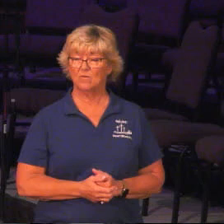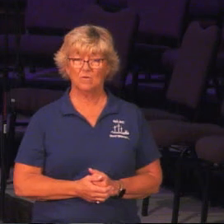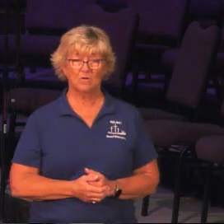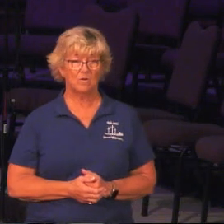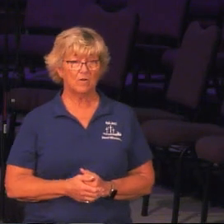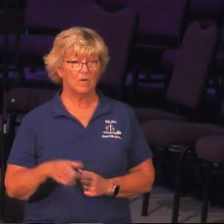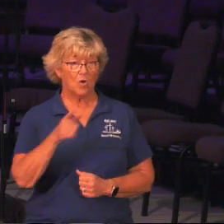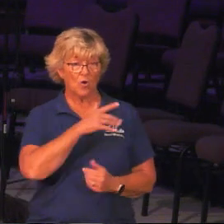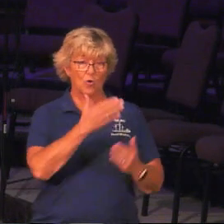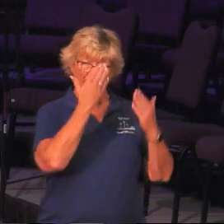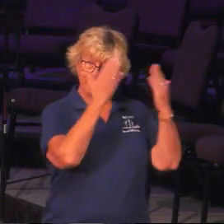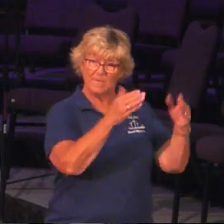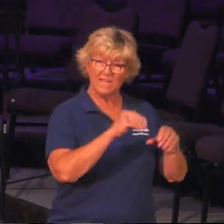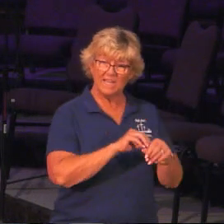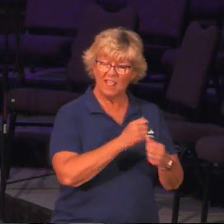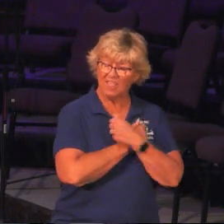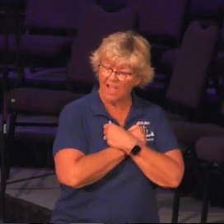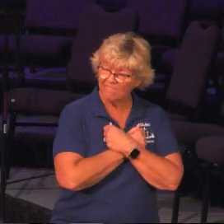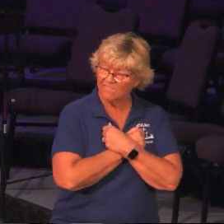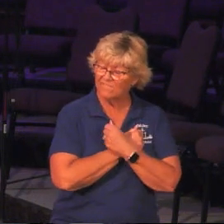you obedient in love?